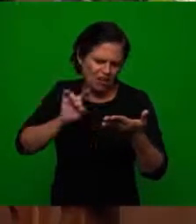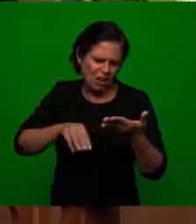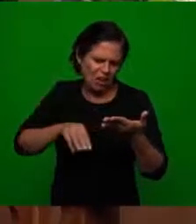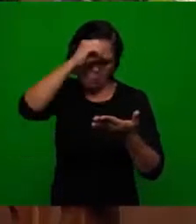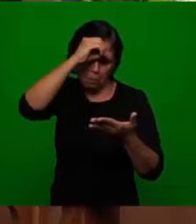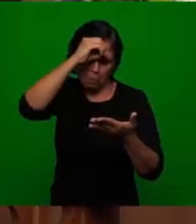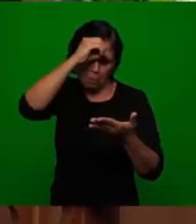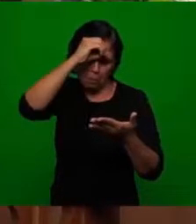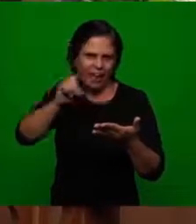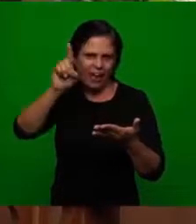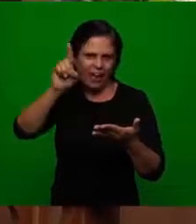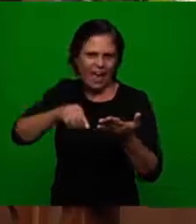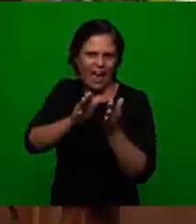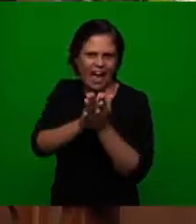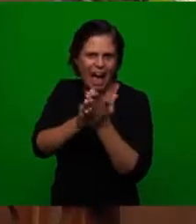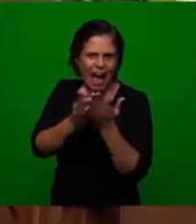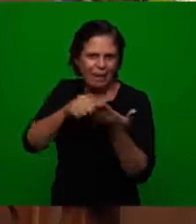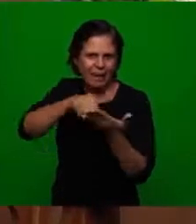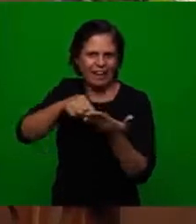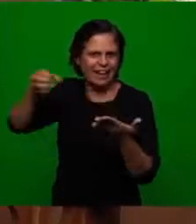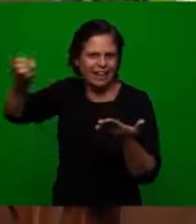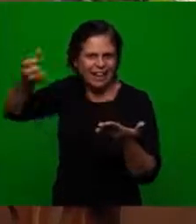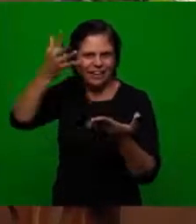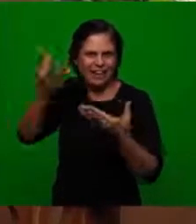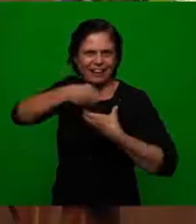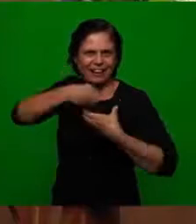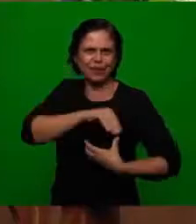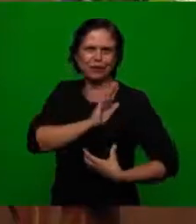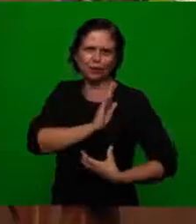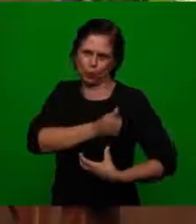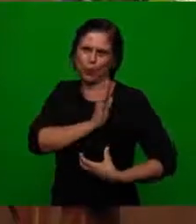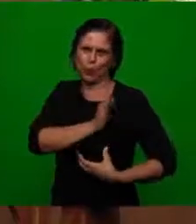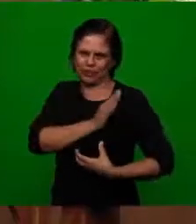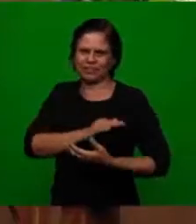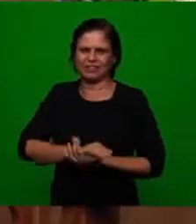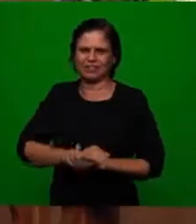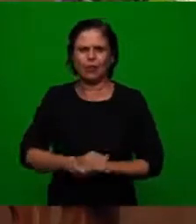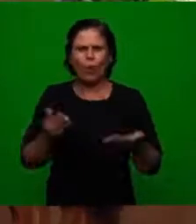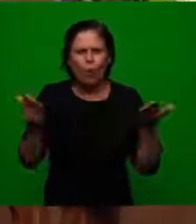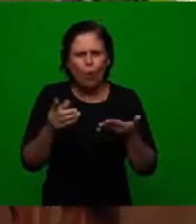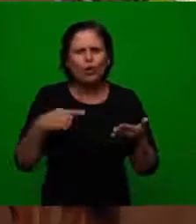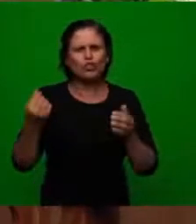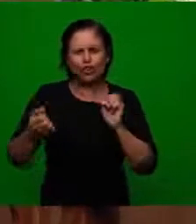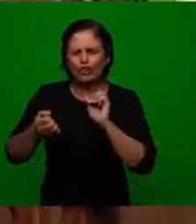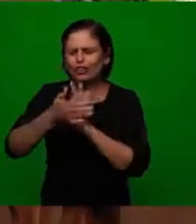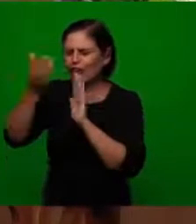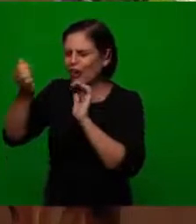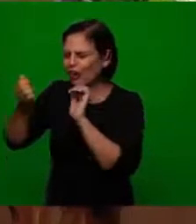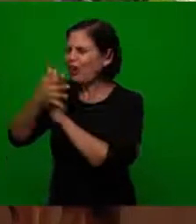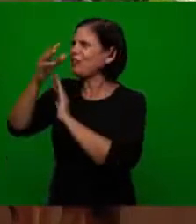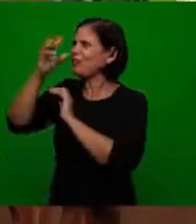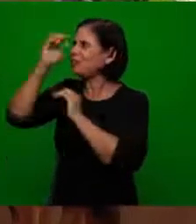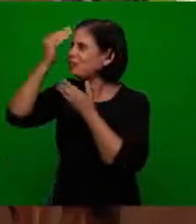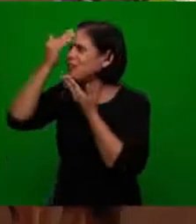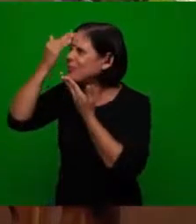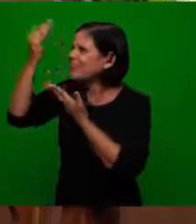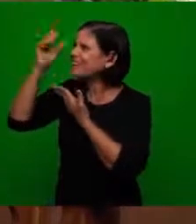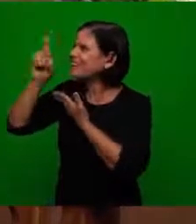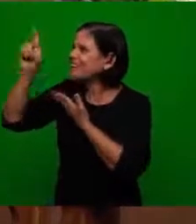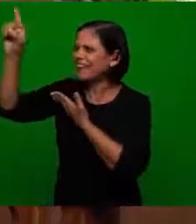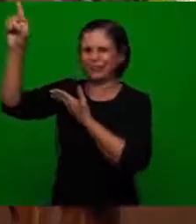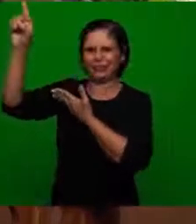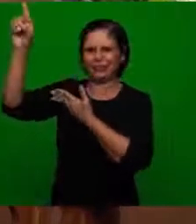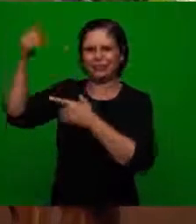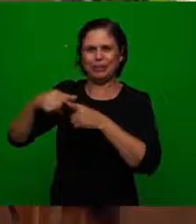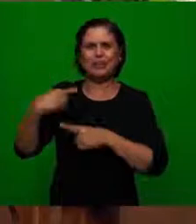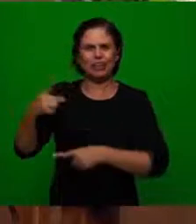not the letter that can be contested but it's a revealed word my brethren today we praise the name of the Lord